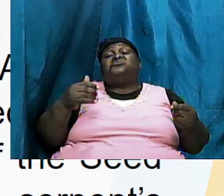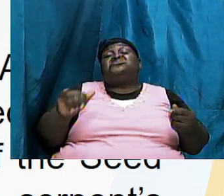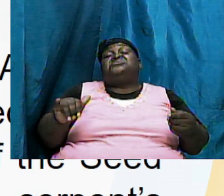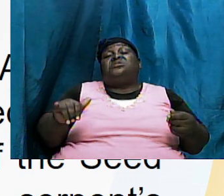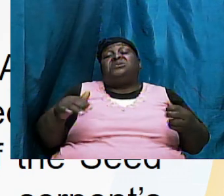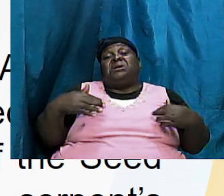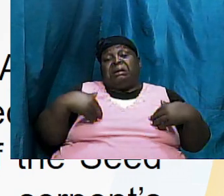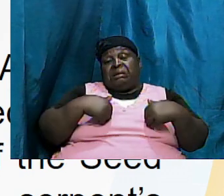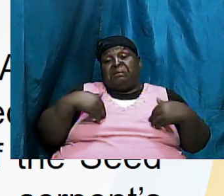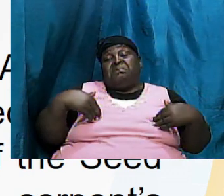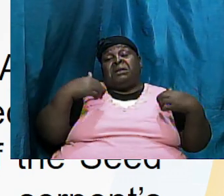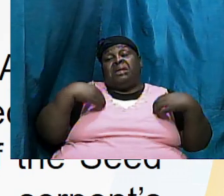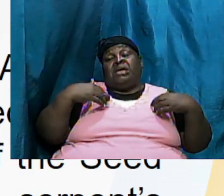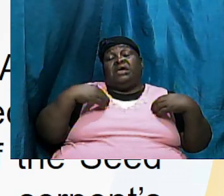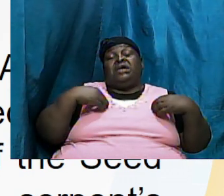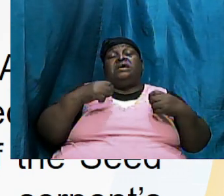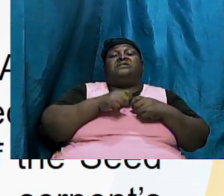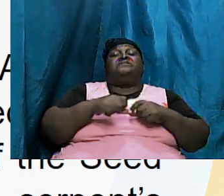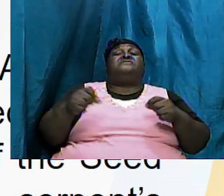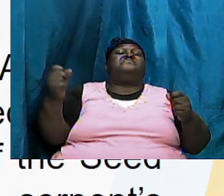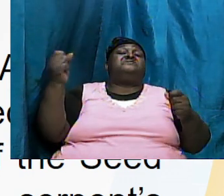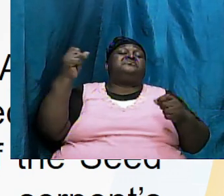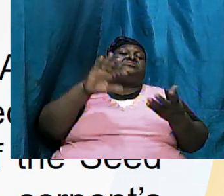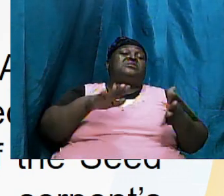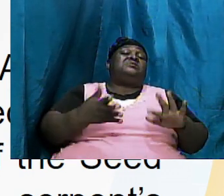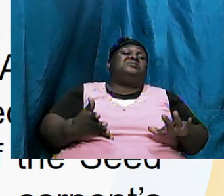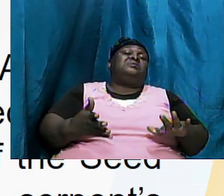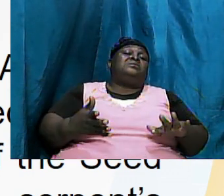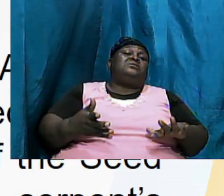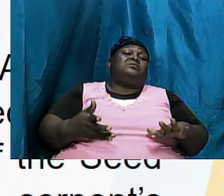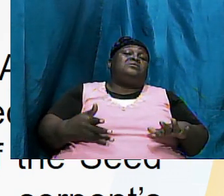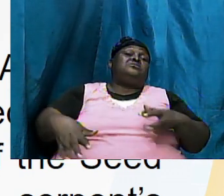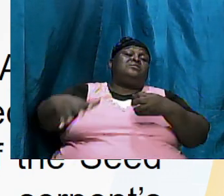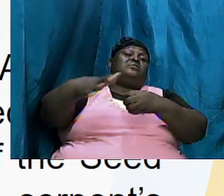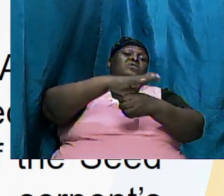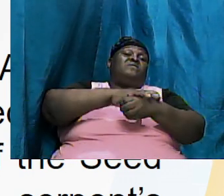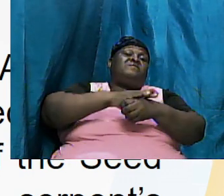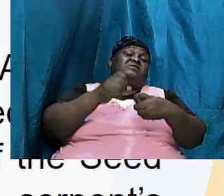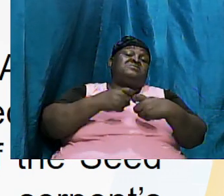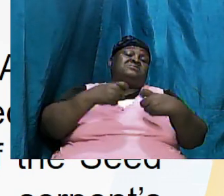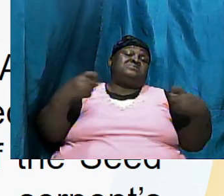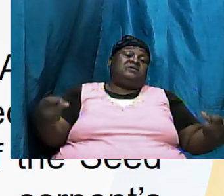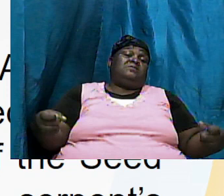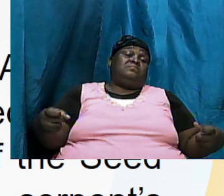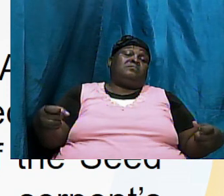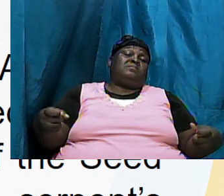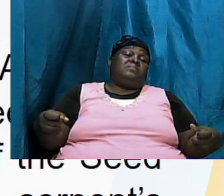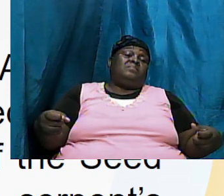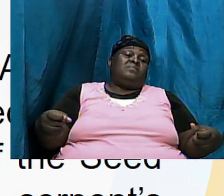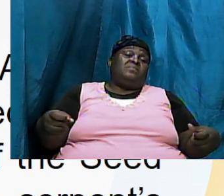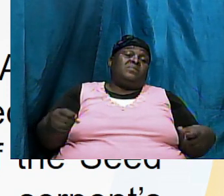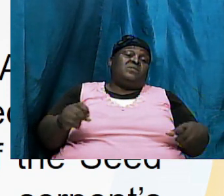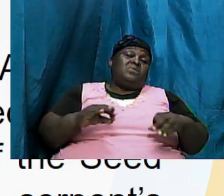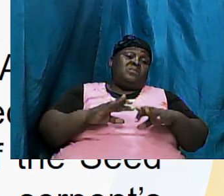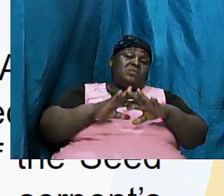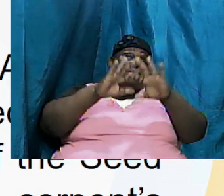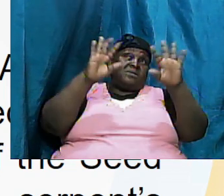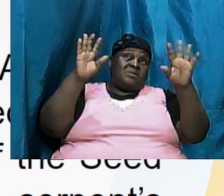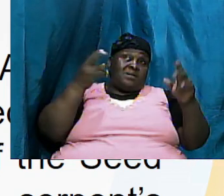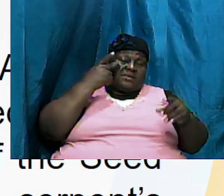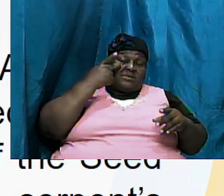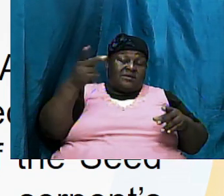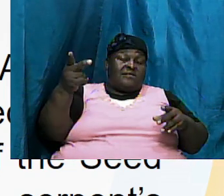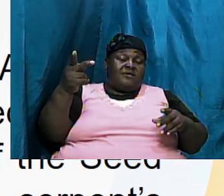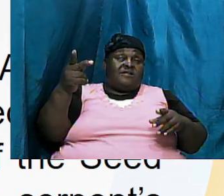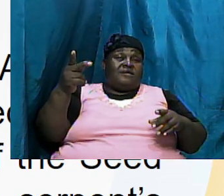could be used to cover them and in that little episode we clearly see the first